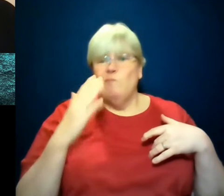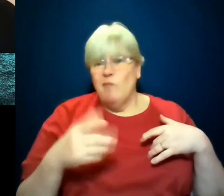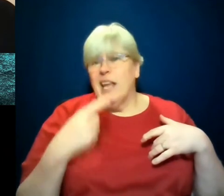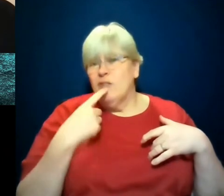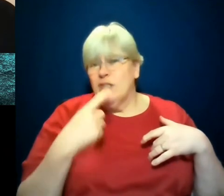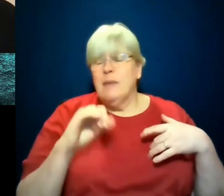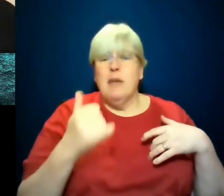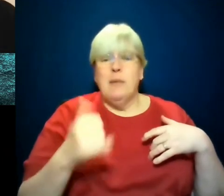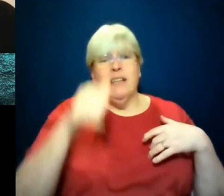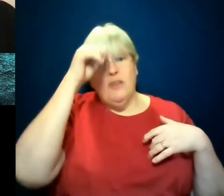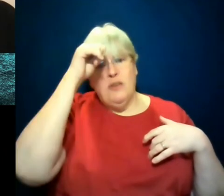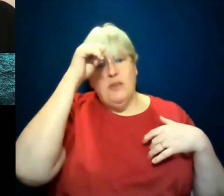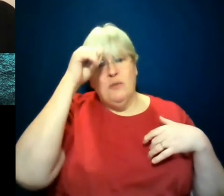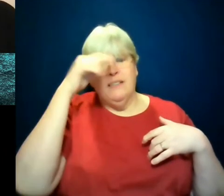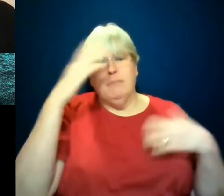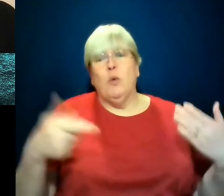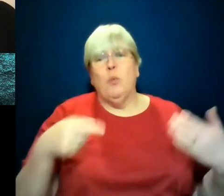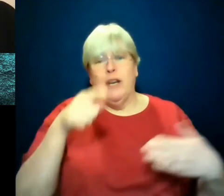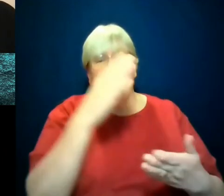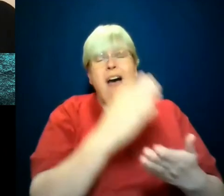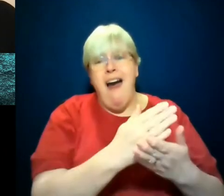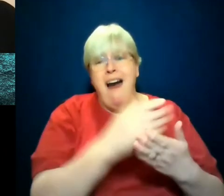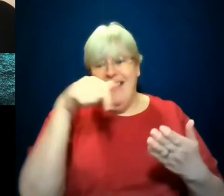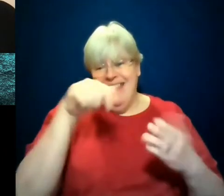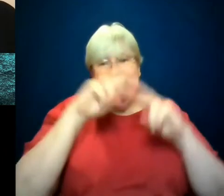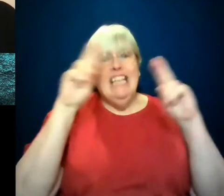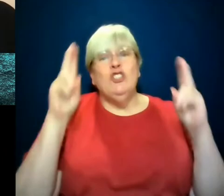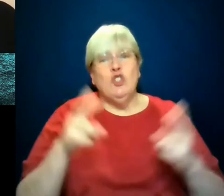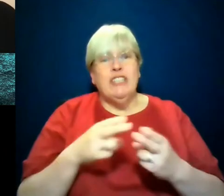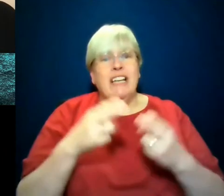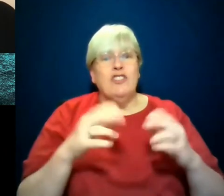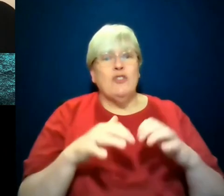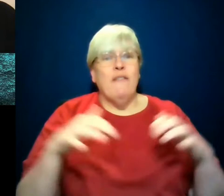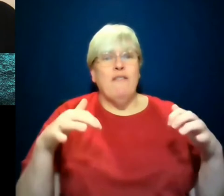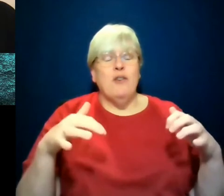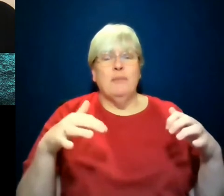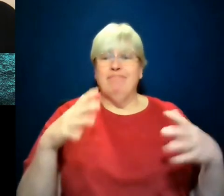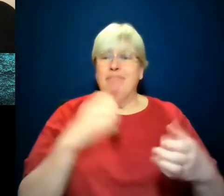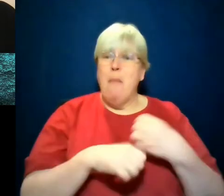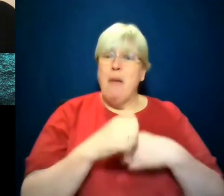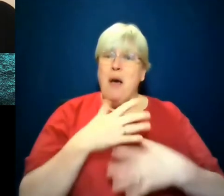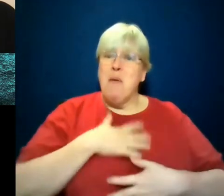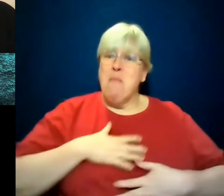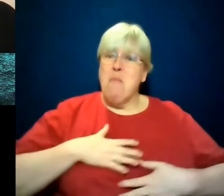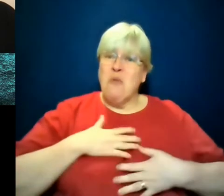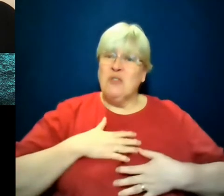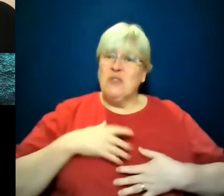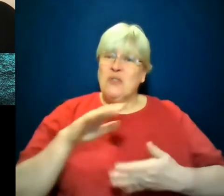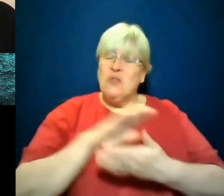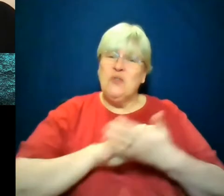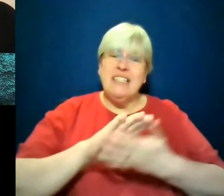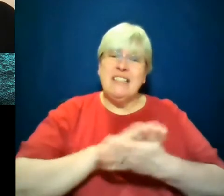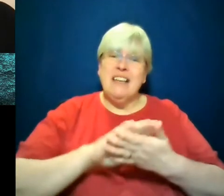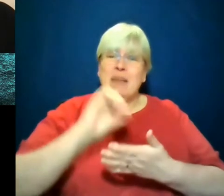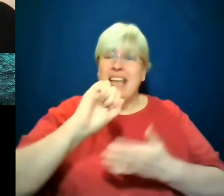you're where you are, that this is an international forum. I just got quite emotional when you just described it being his last day. I